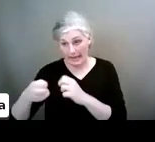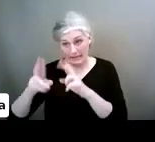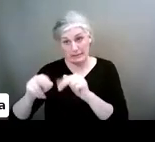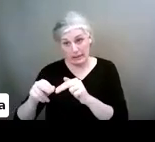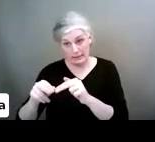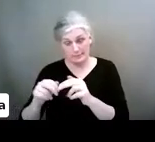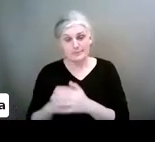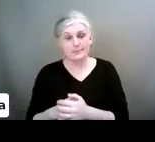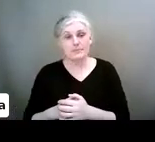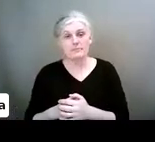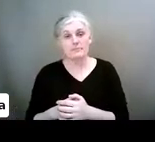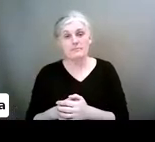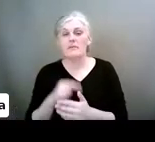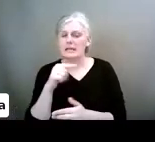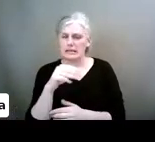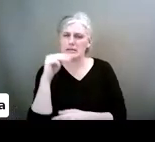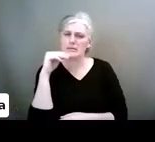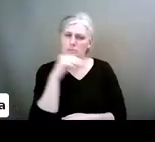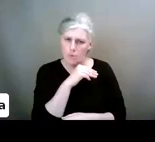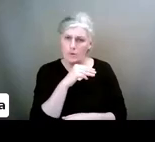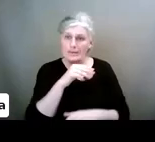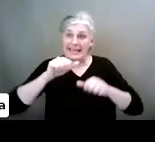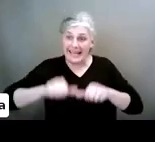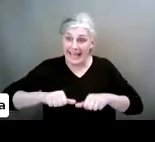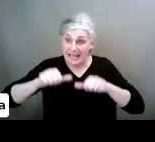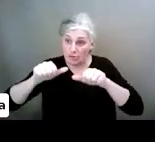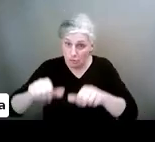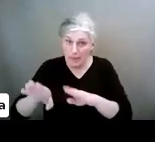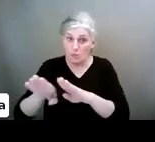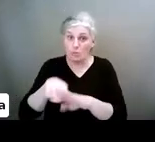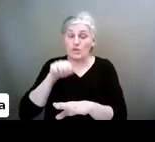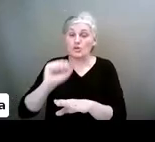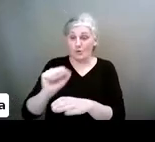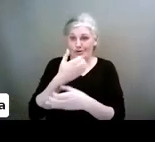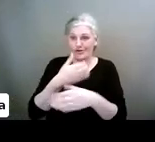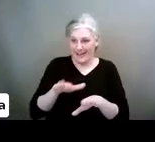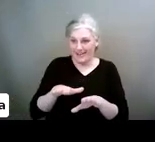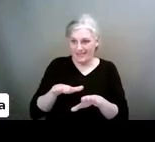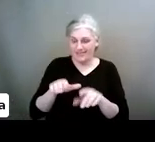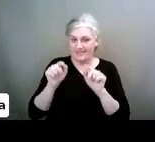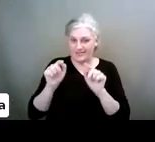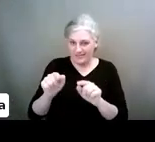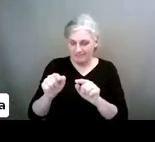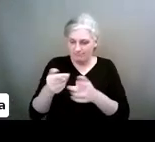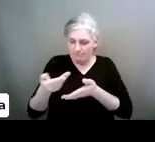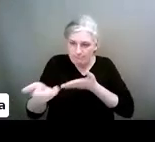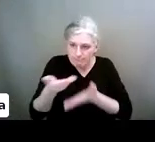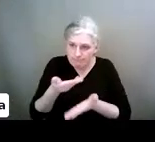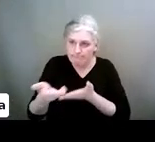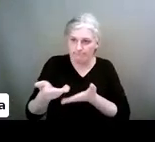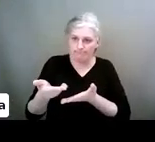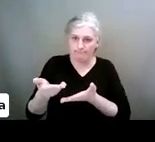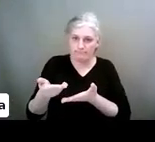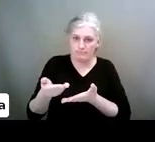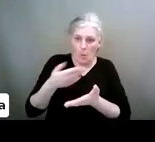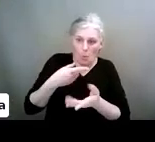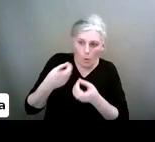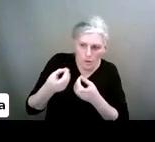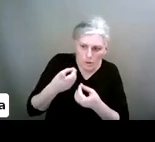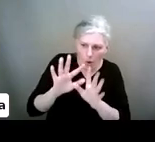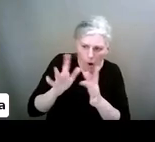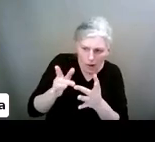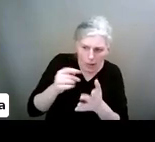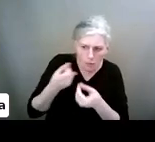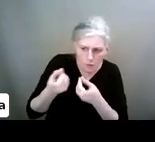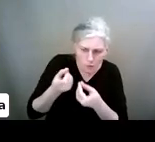And this is so important to agree with your young person. And to talk about, you know, what they're doing online. And it